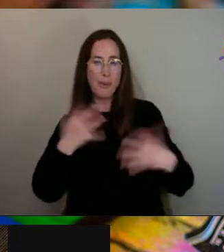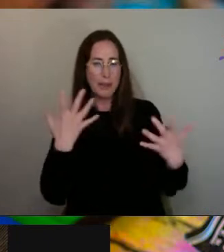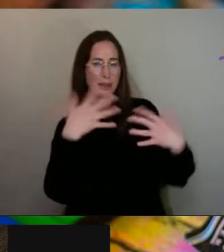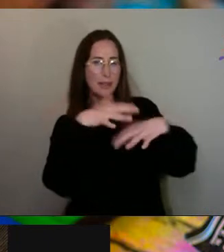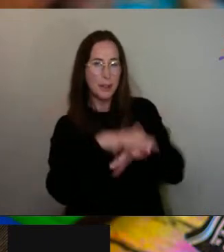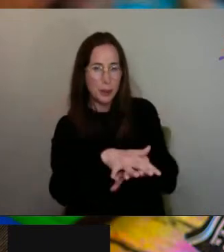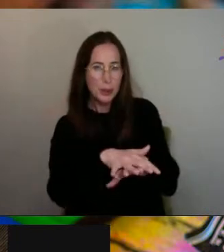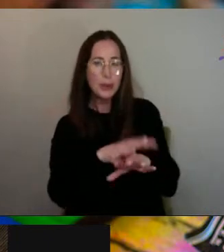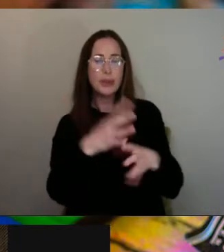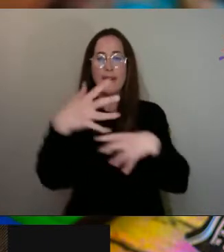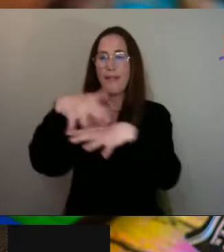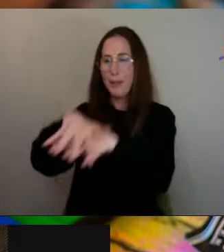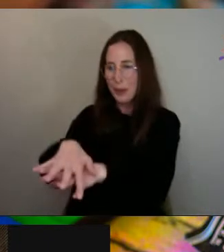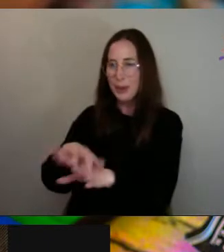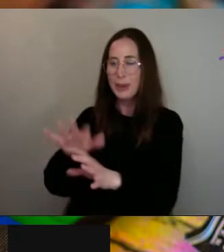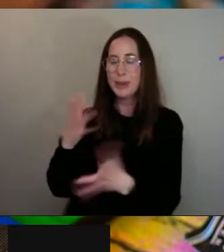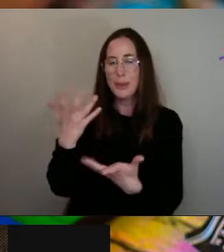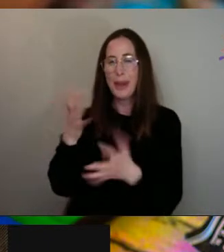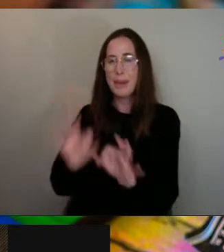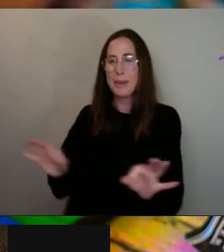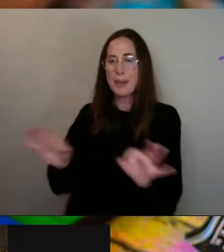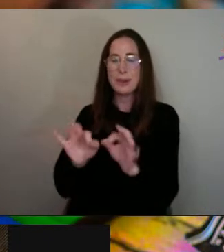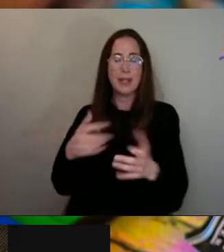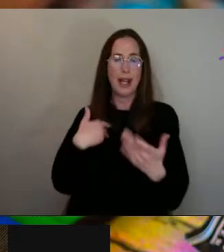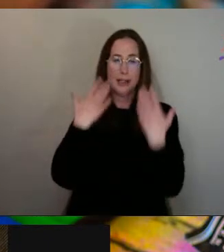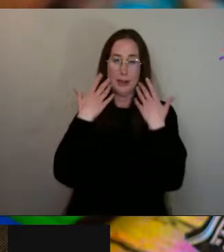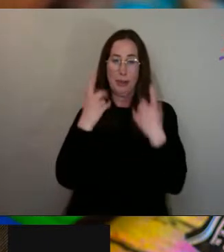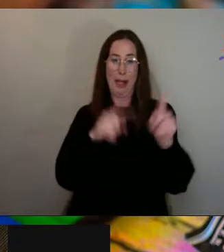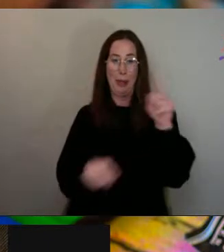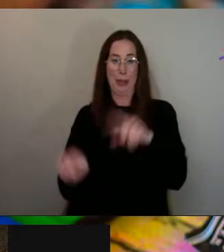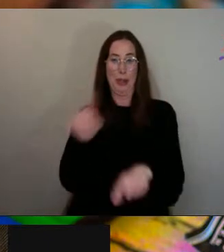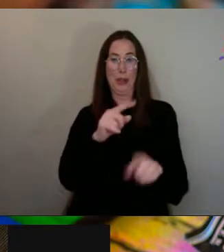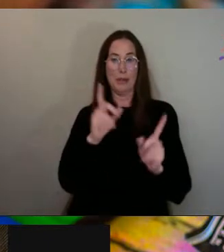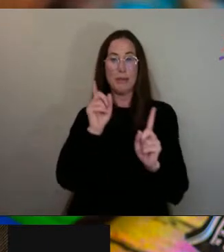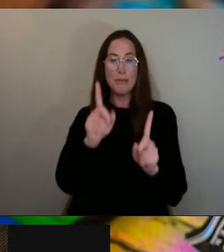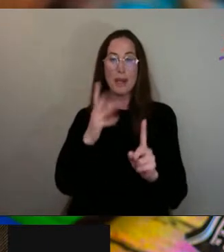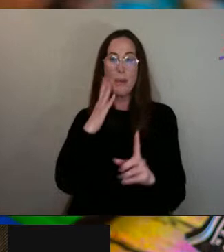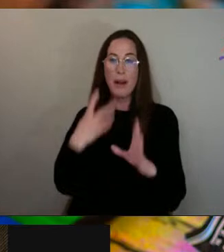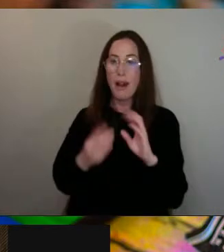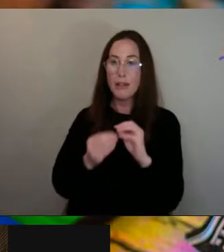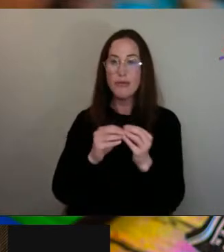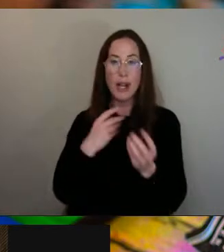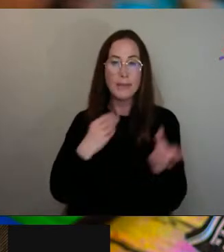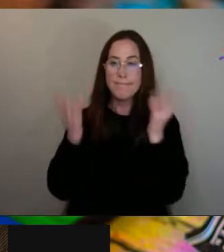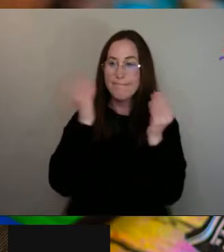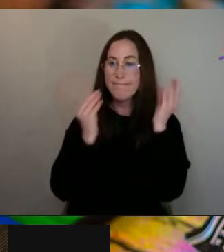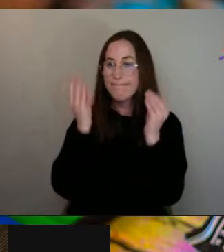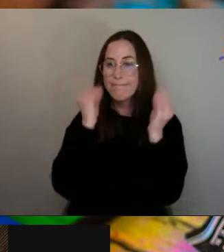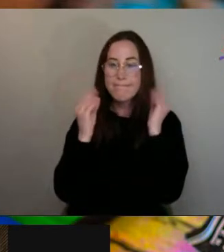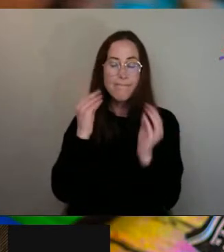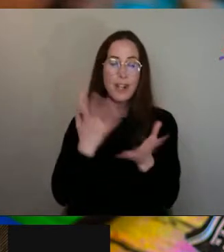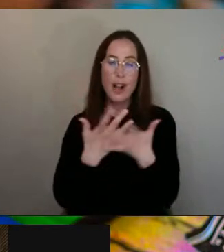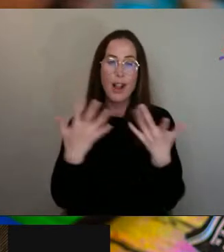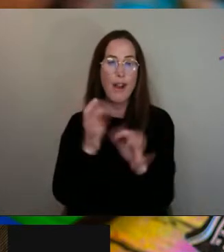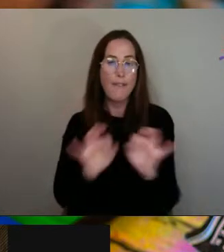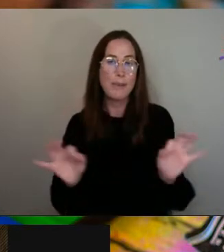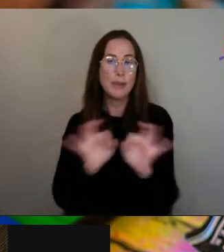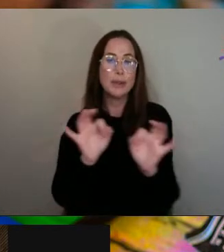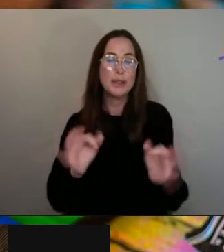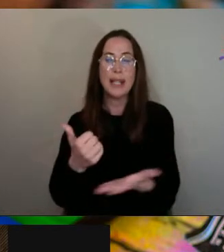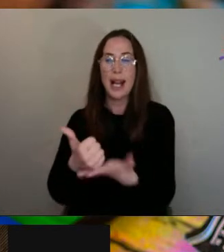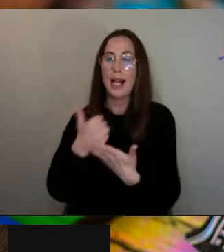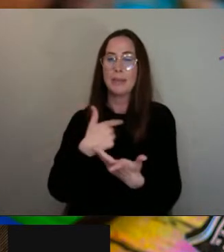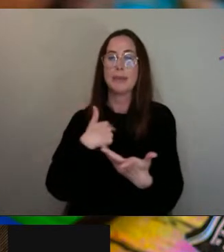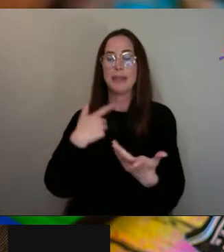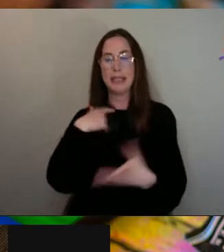music. You know, even if, I don't know about you guys, when I create, I listen to a lot of music. And it helps me to kind of get